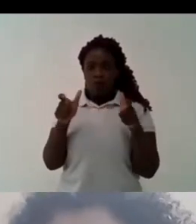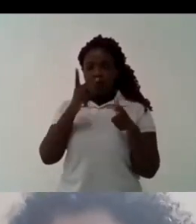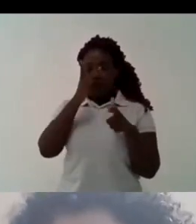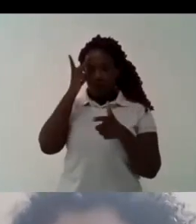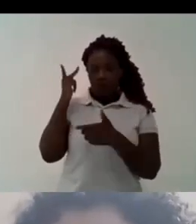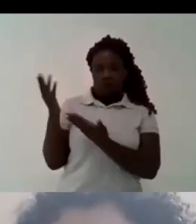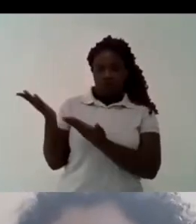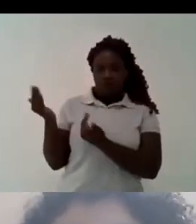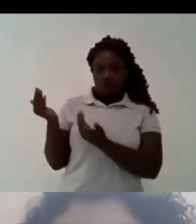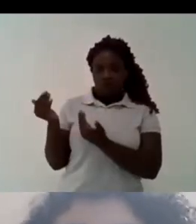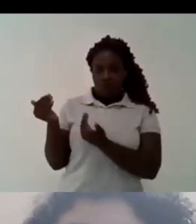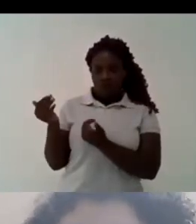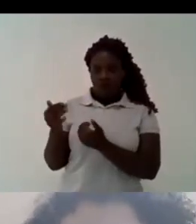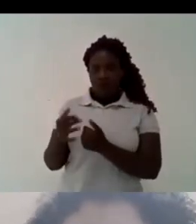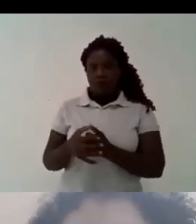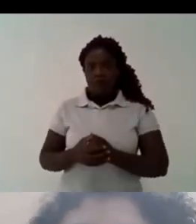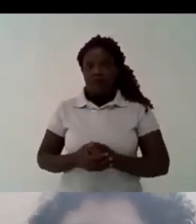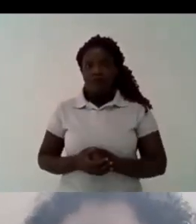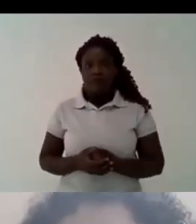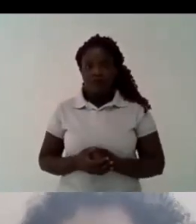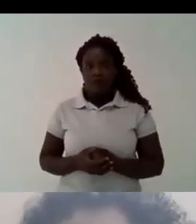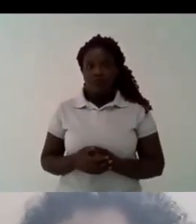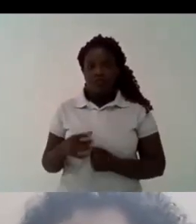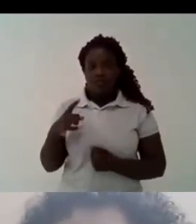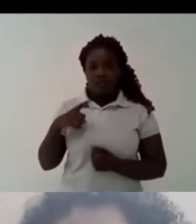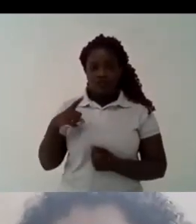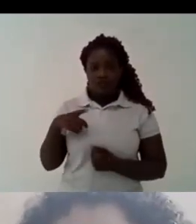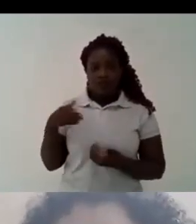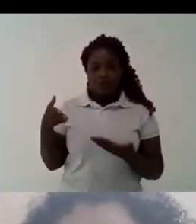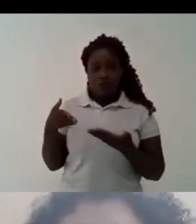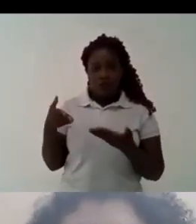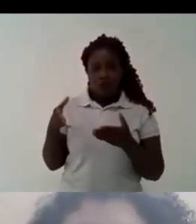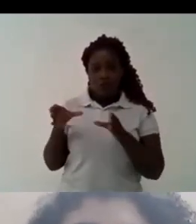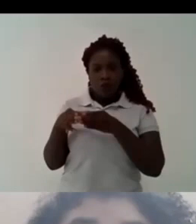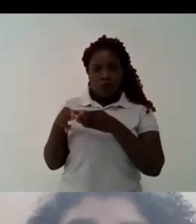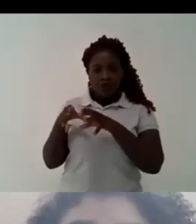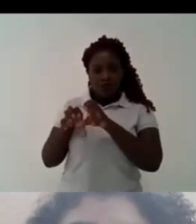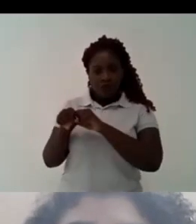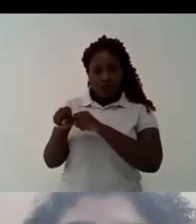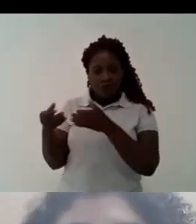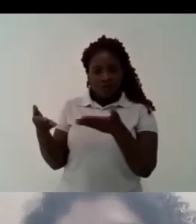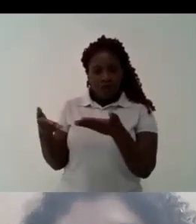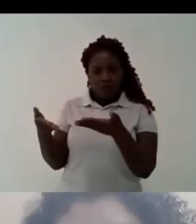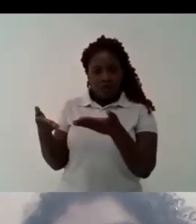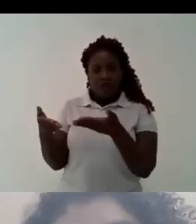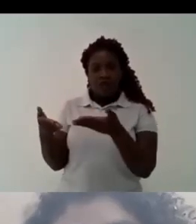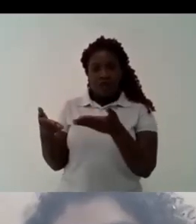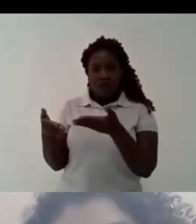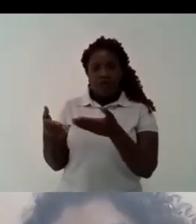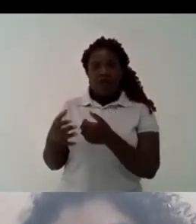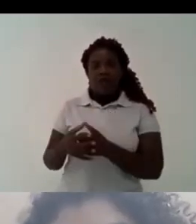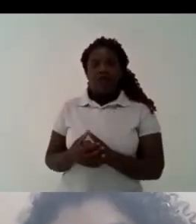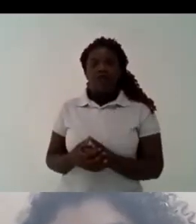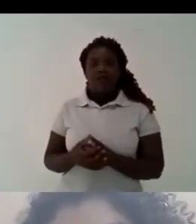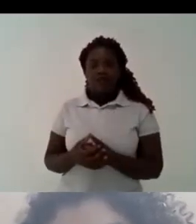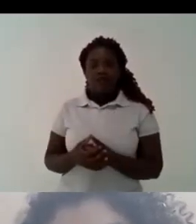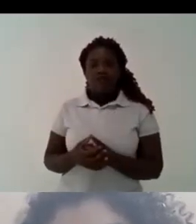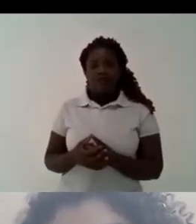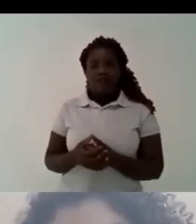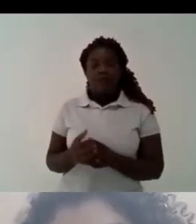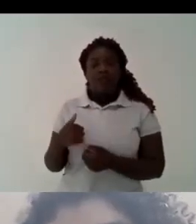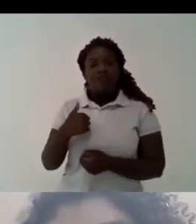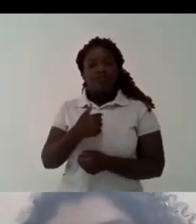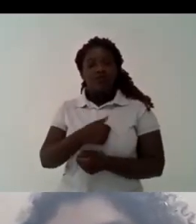teachers we have a number of uh youngsters that are finishing their phd and that